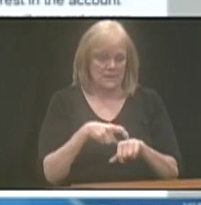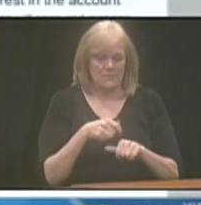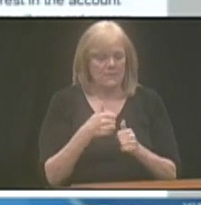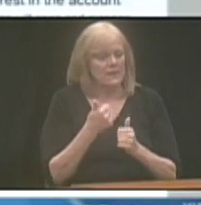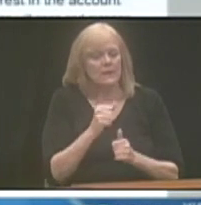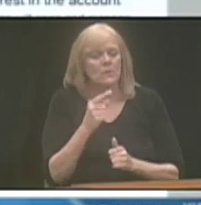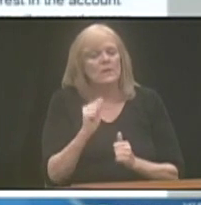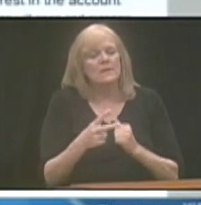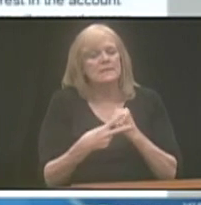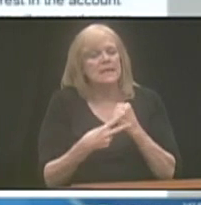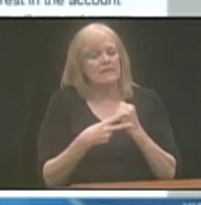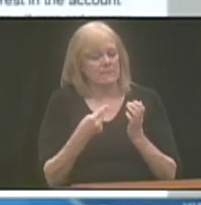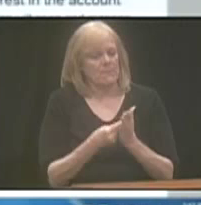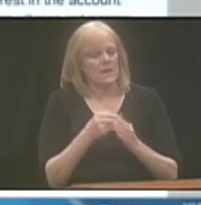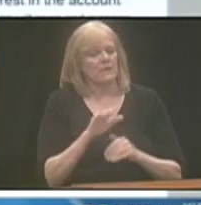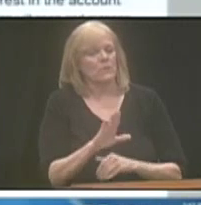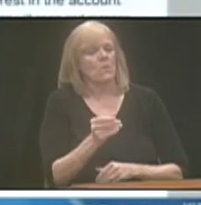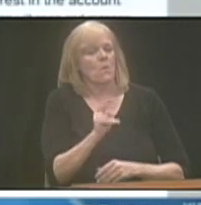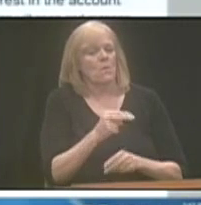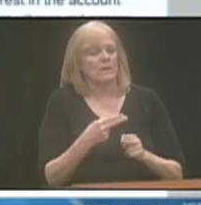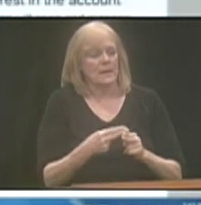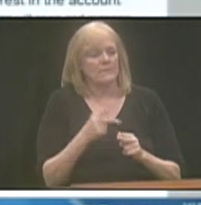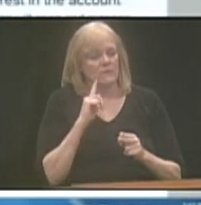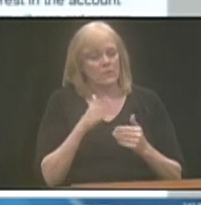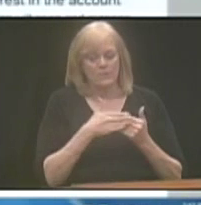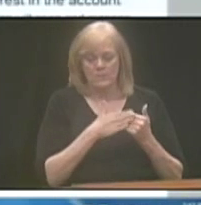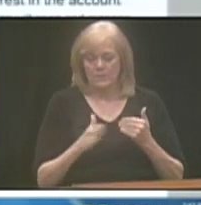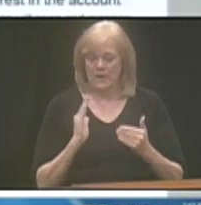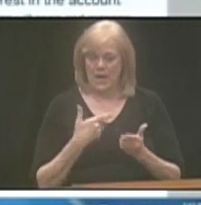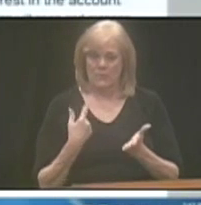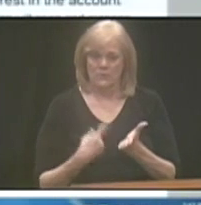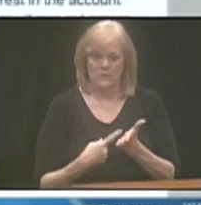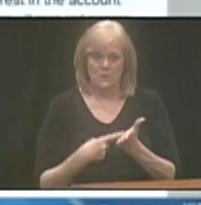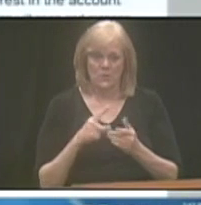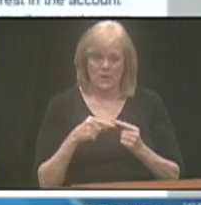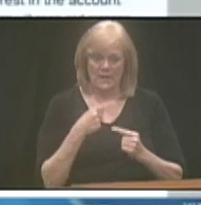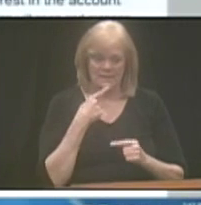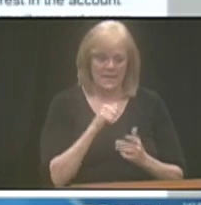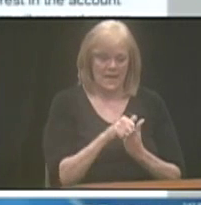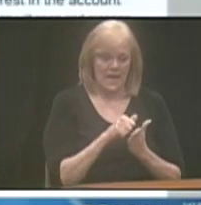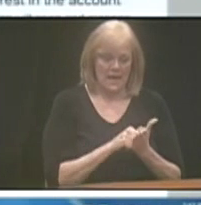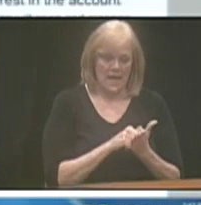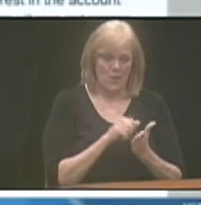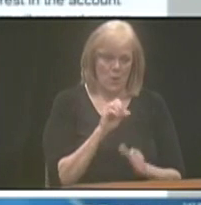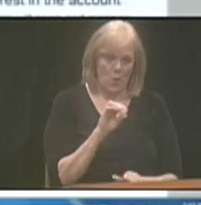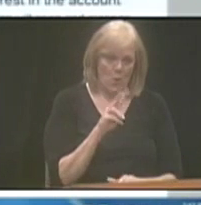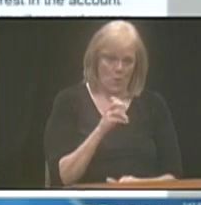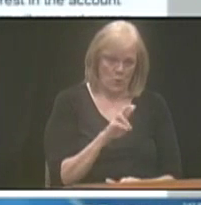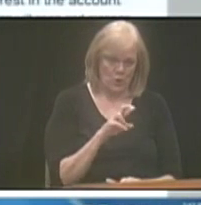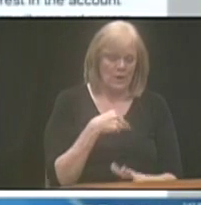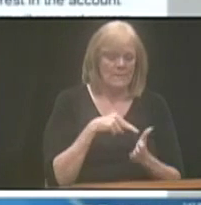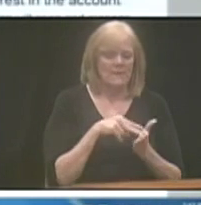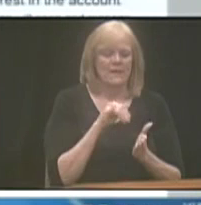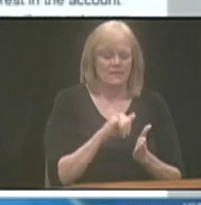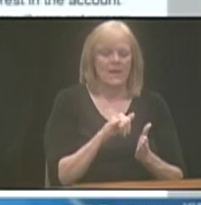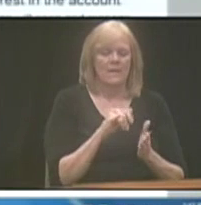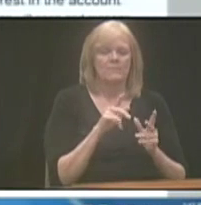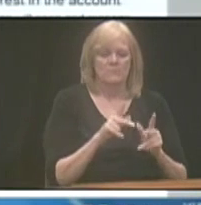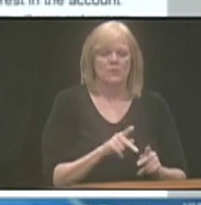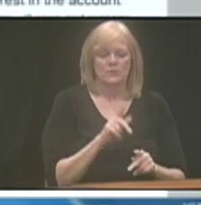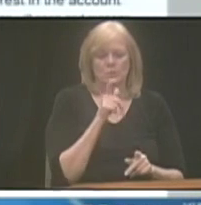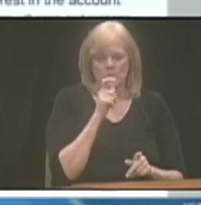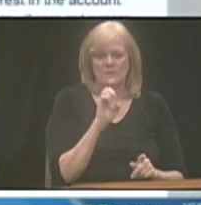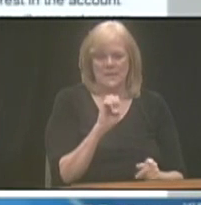of them are able to save funds in their own name. So, for the remainder of our discussion today, when I reference an account owner, I'm talking about that eligible